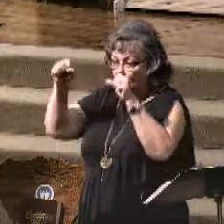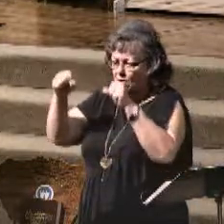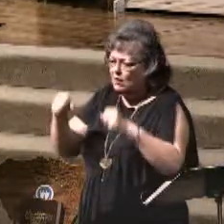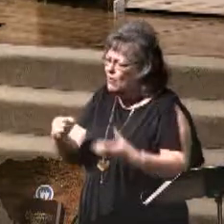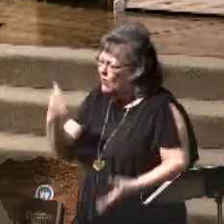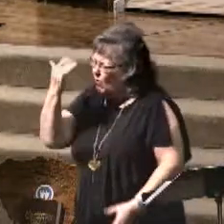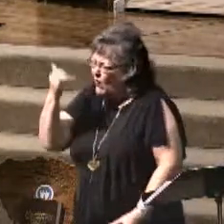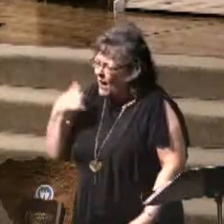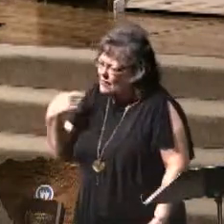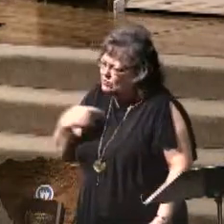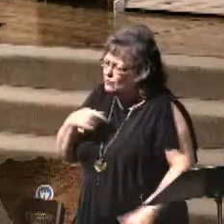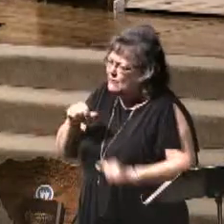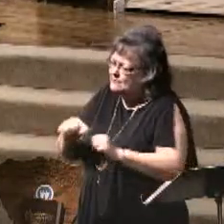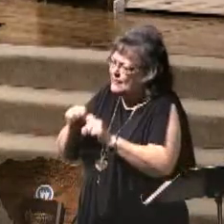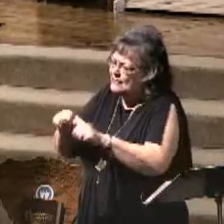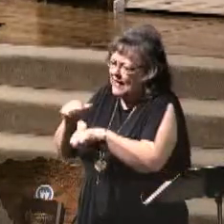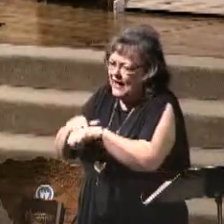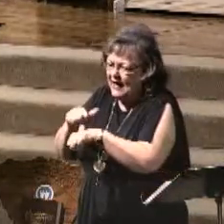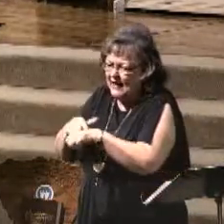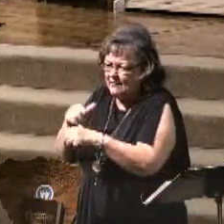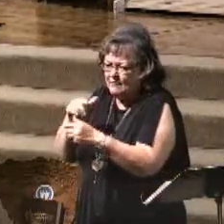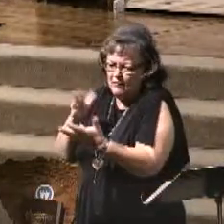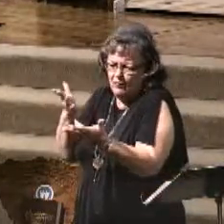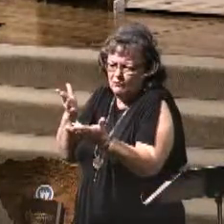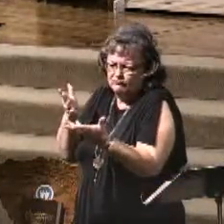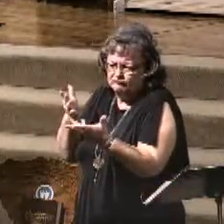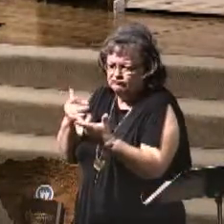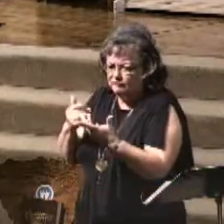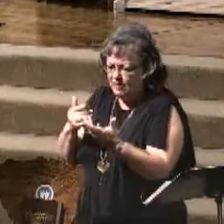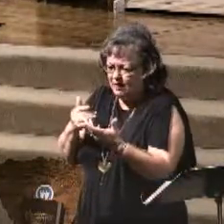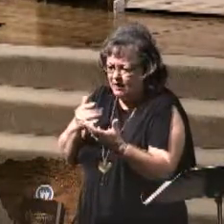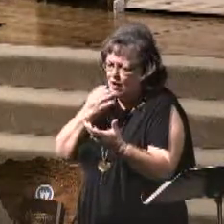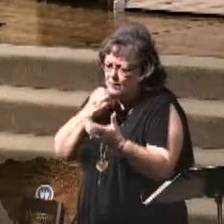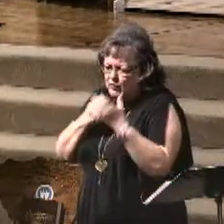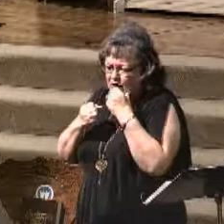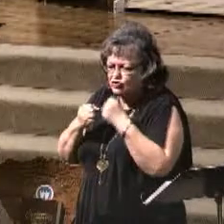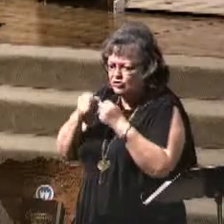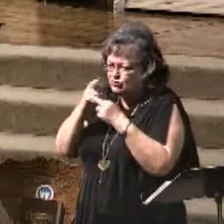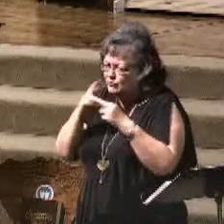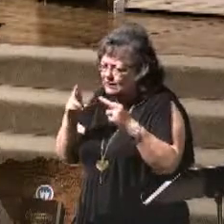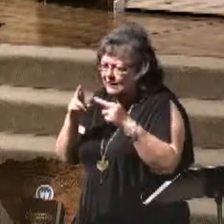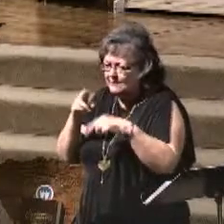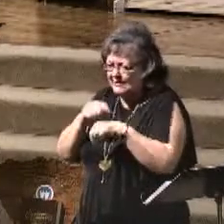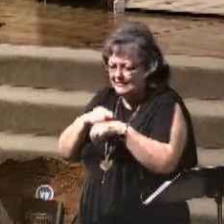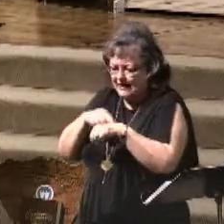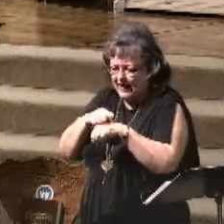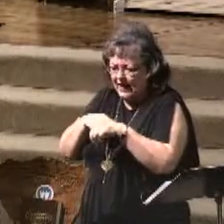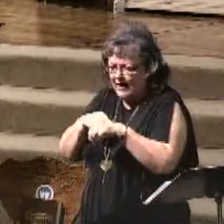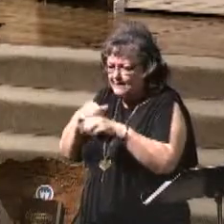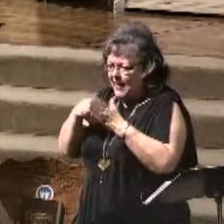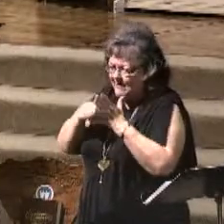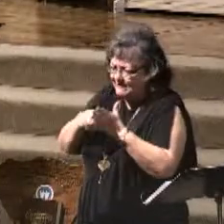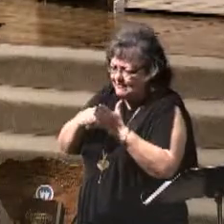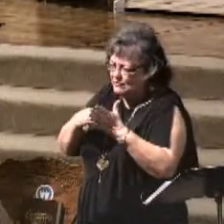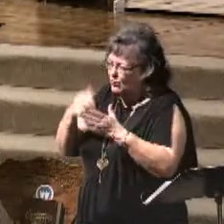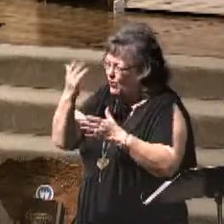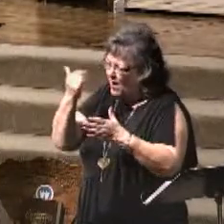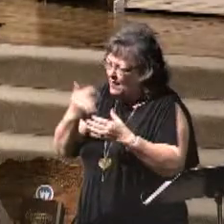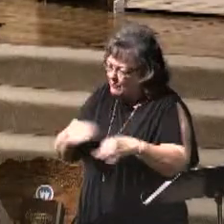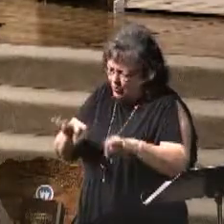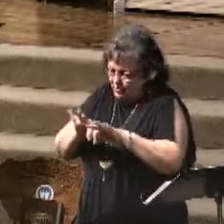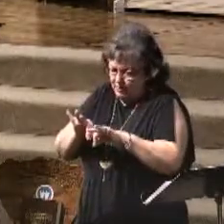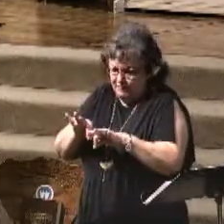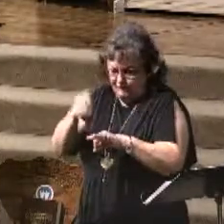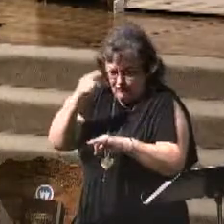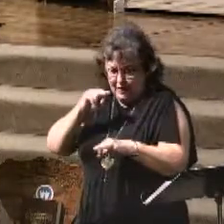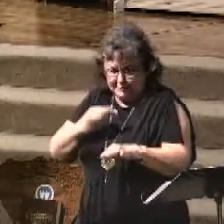why should we spend time on it in our precious redeeming the time emphasis? Why is it important for us